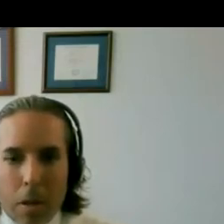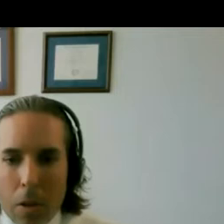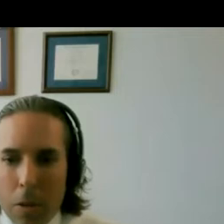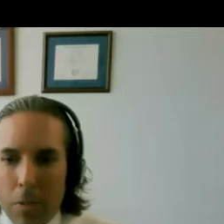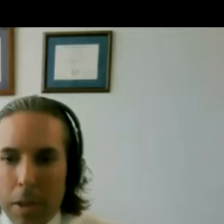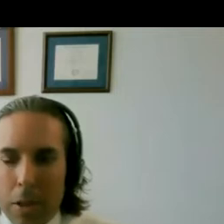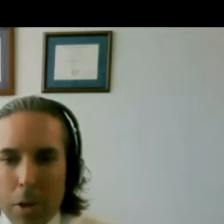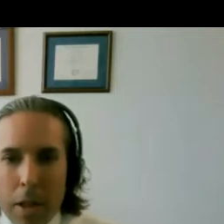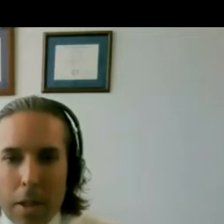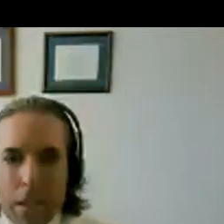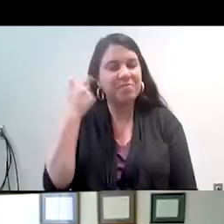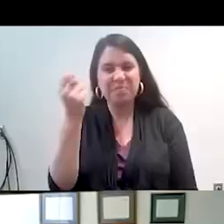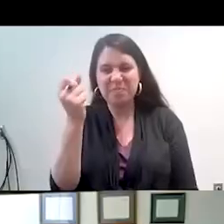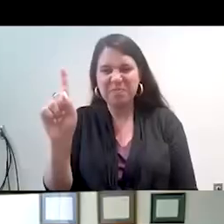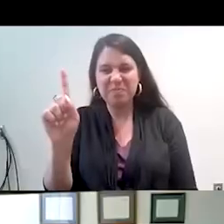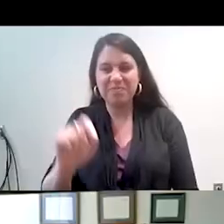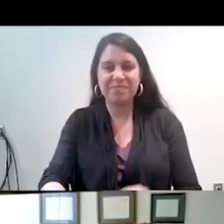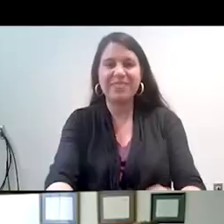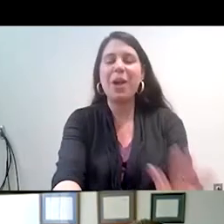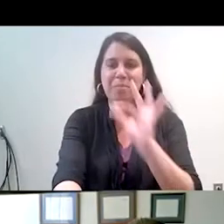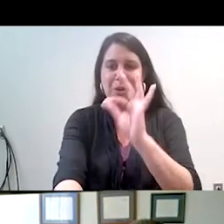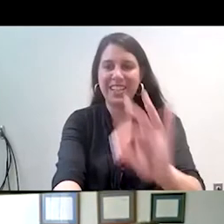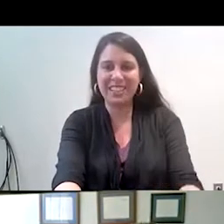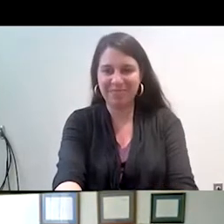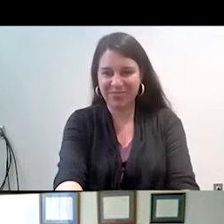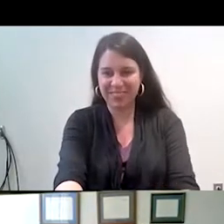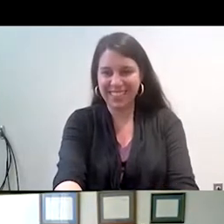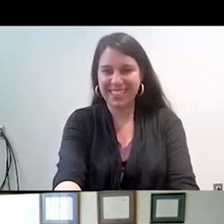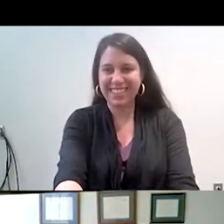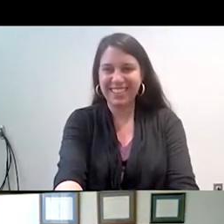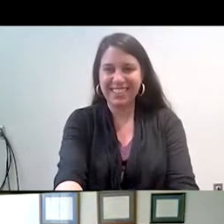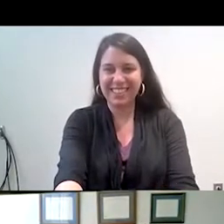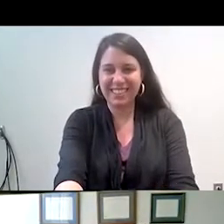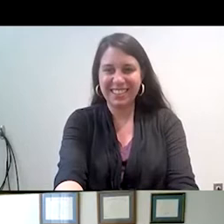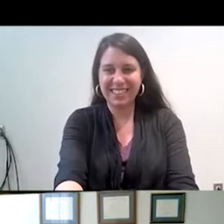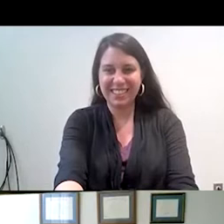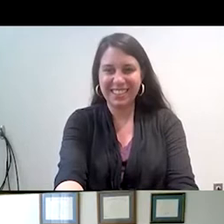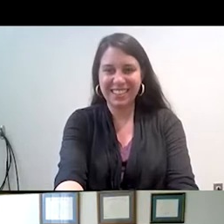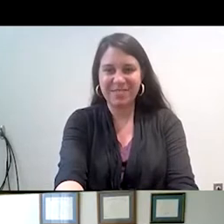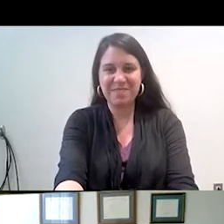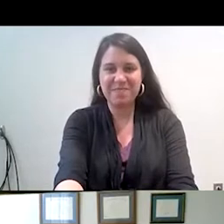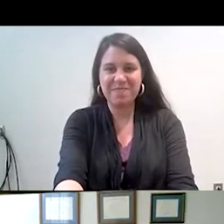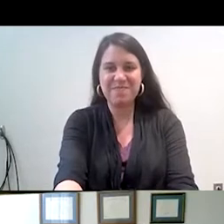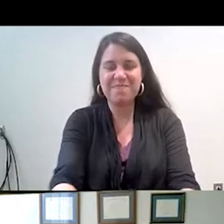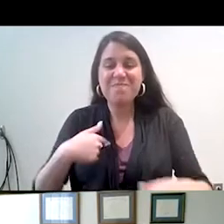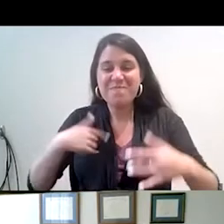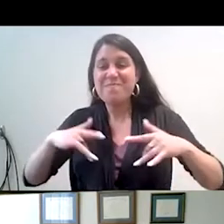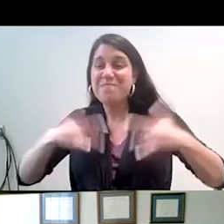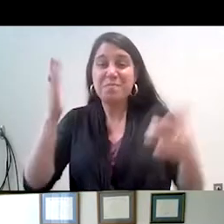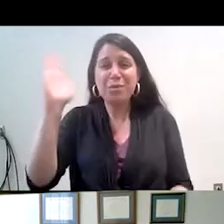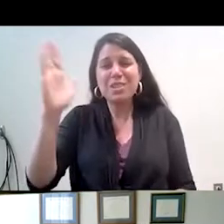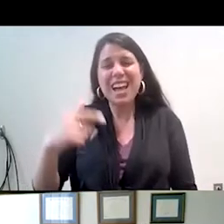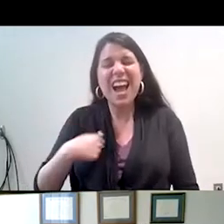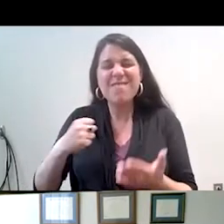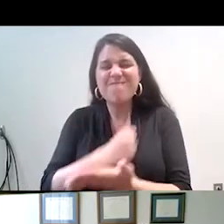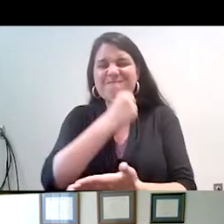From, hold on one second, sorry. There. I am delighted to be presenting. I wish I was in person, but